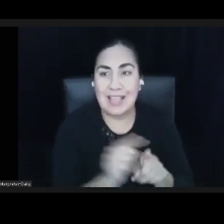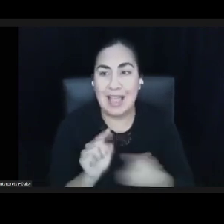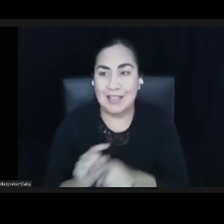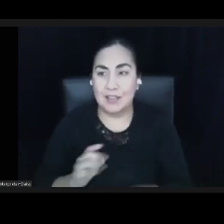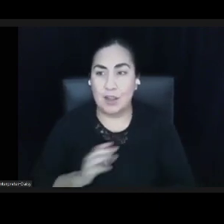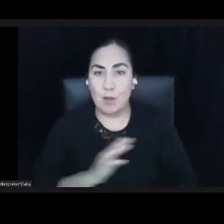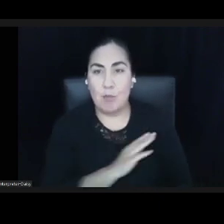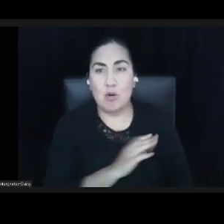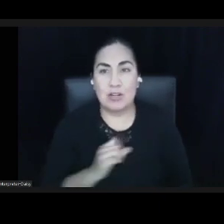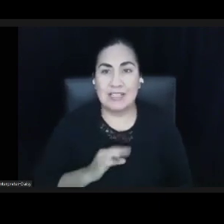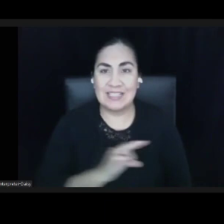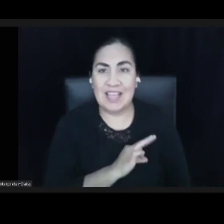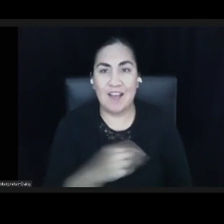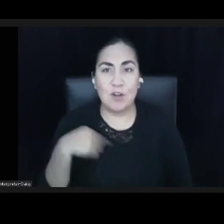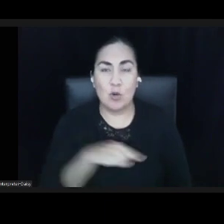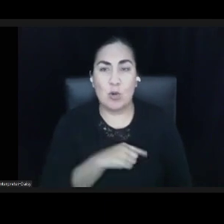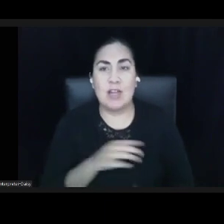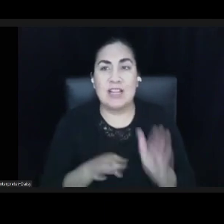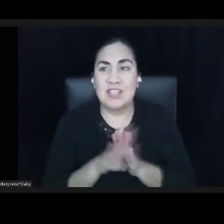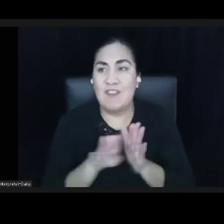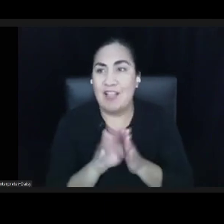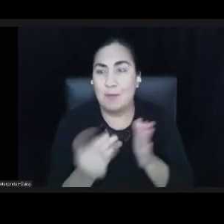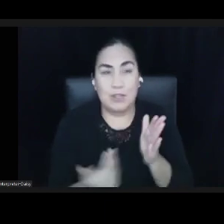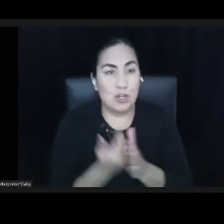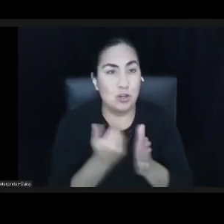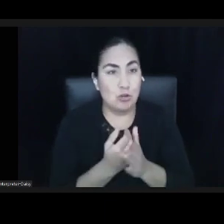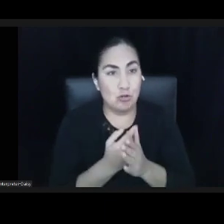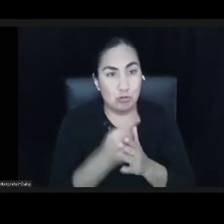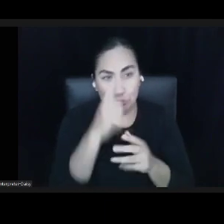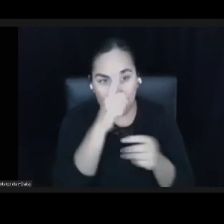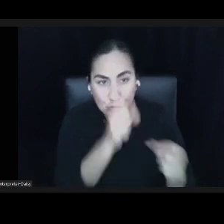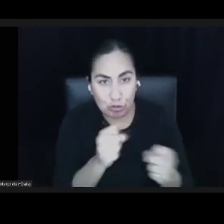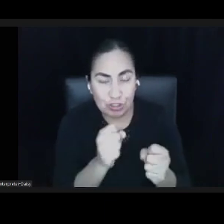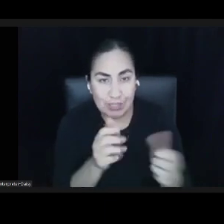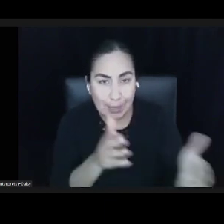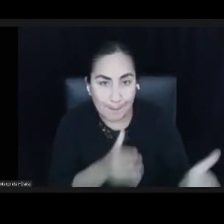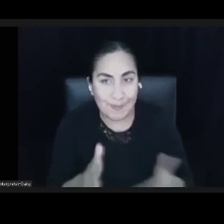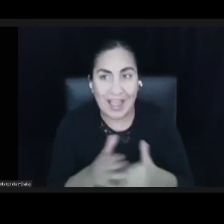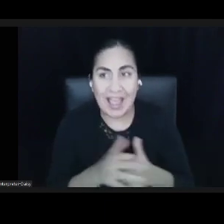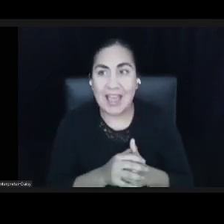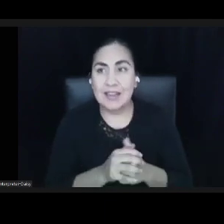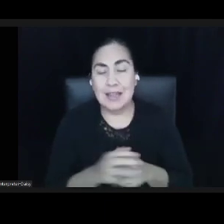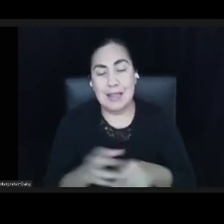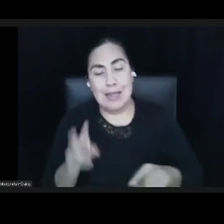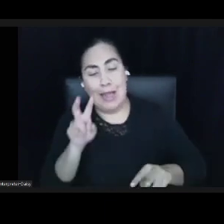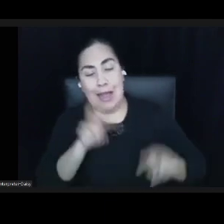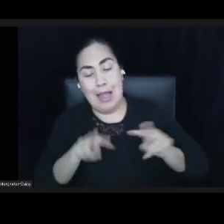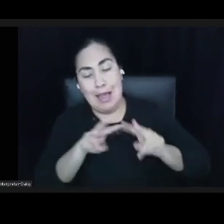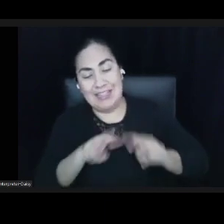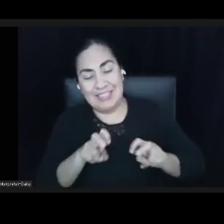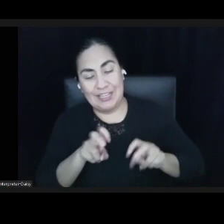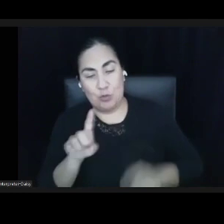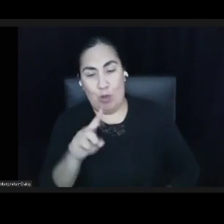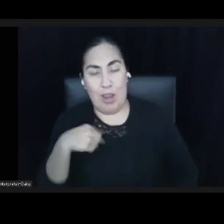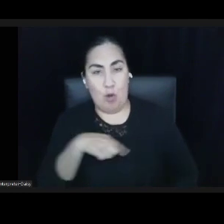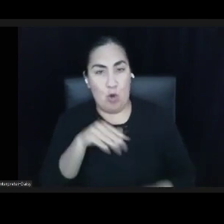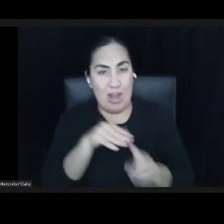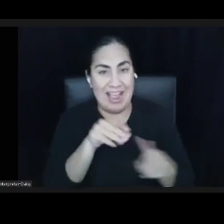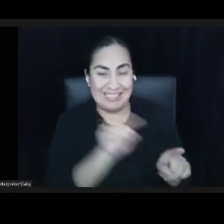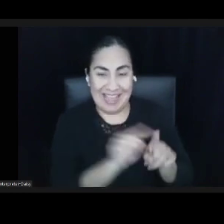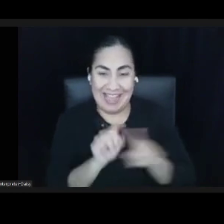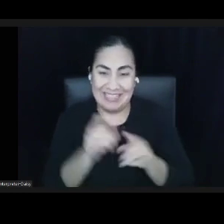We've developed a new strategic plan, assessed where we are as individuals and as an organization